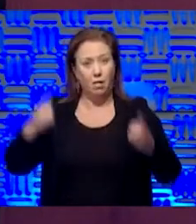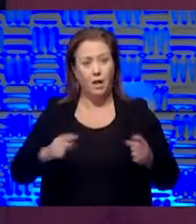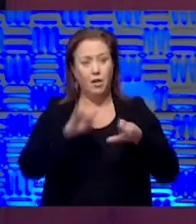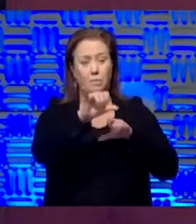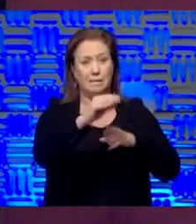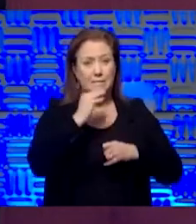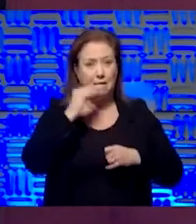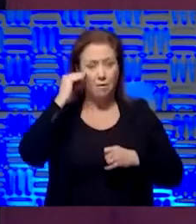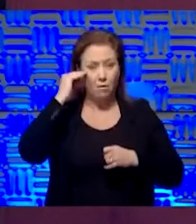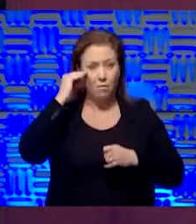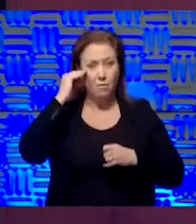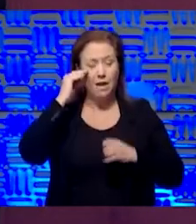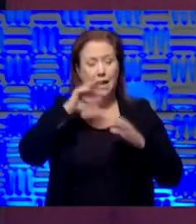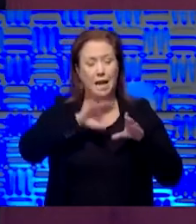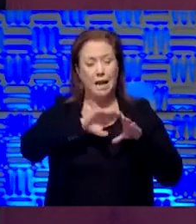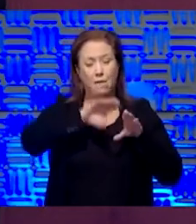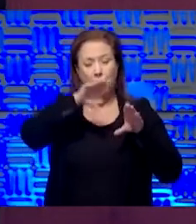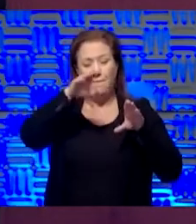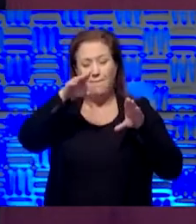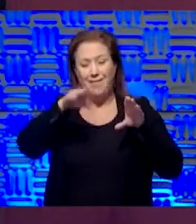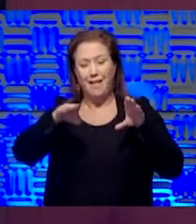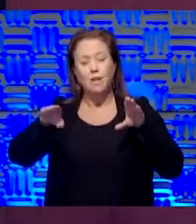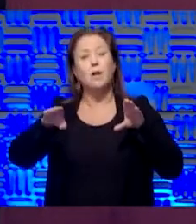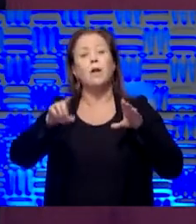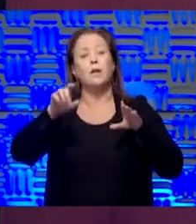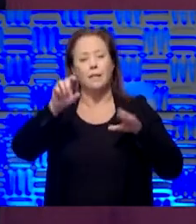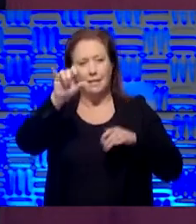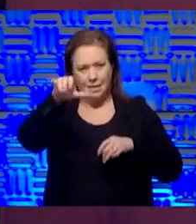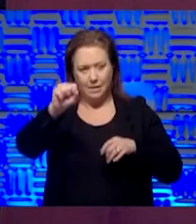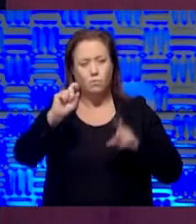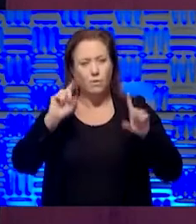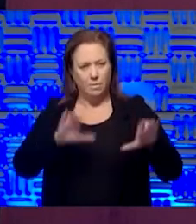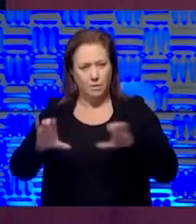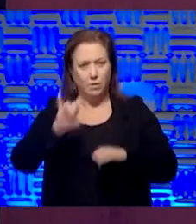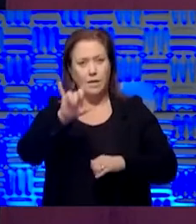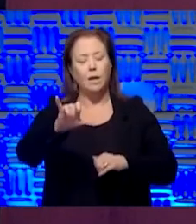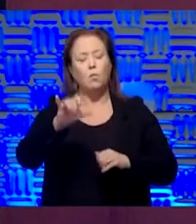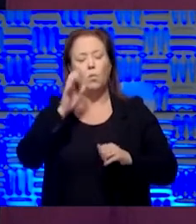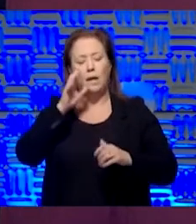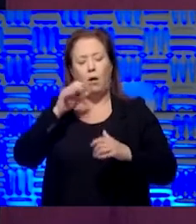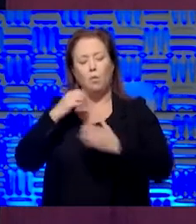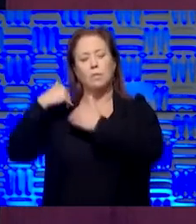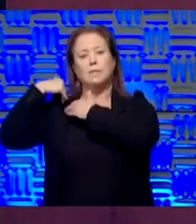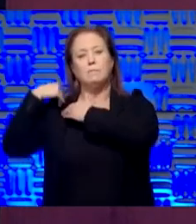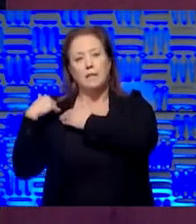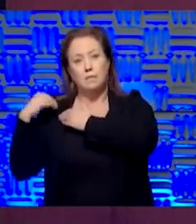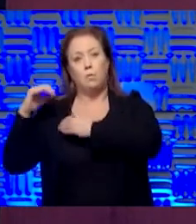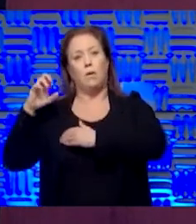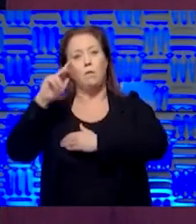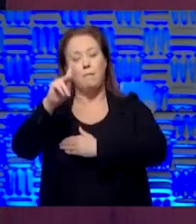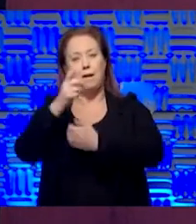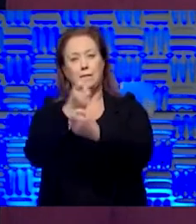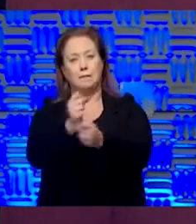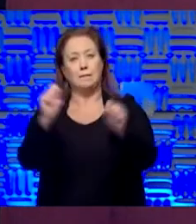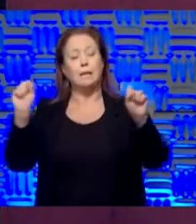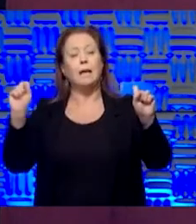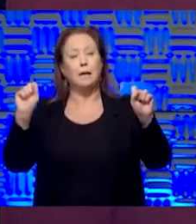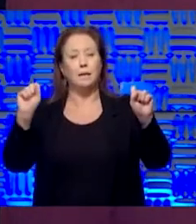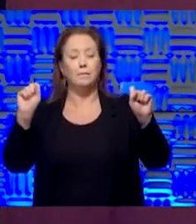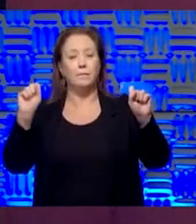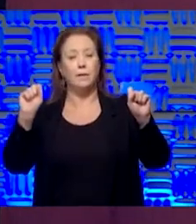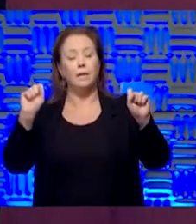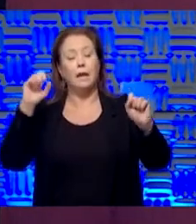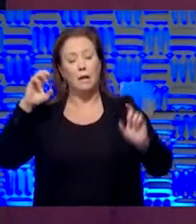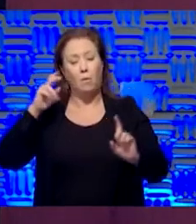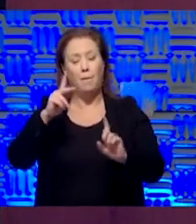which we have, then we can be responsible enough to go back out into society in a way that will keep people safe and get us back